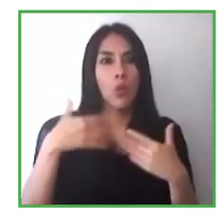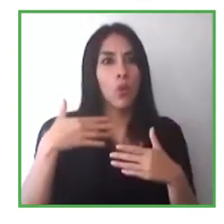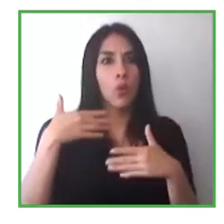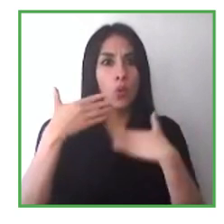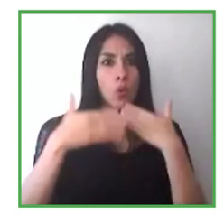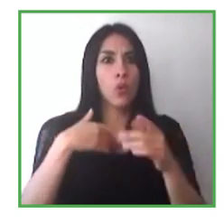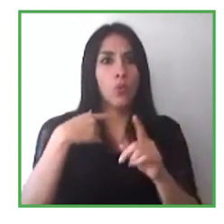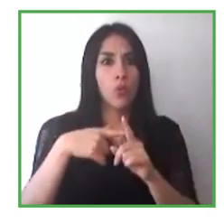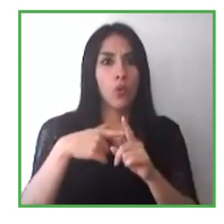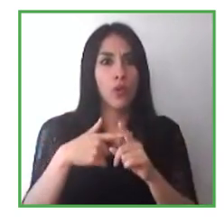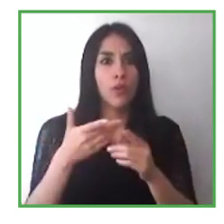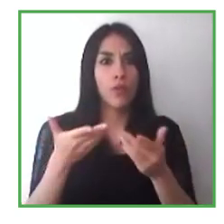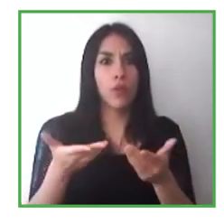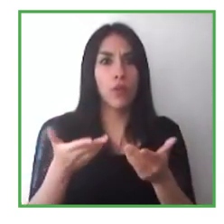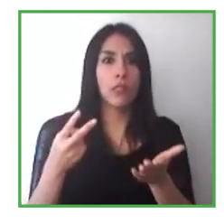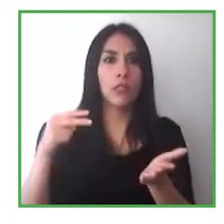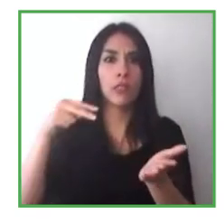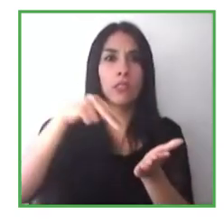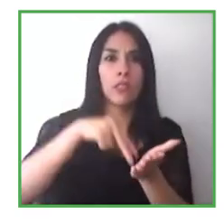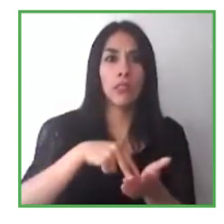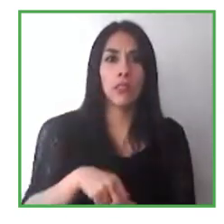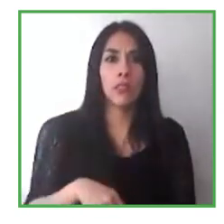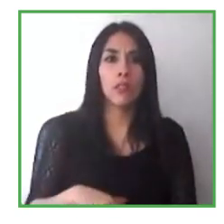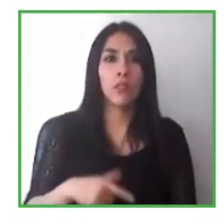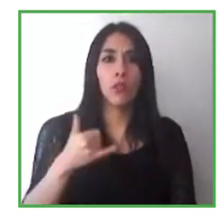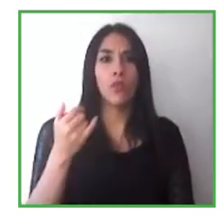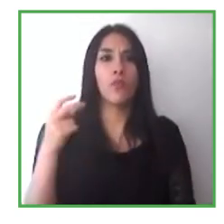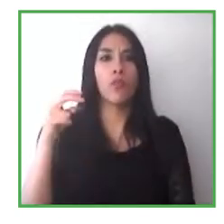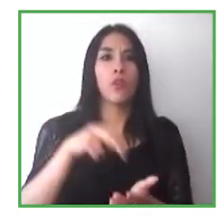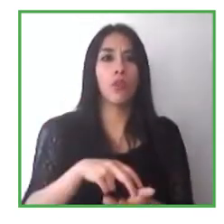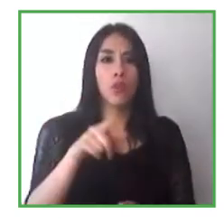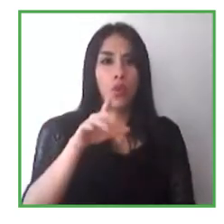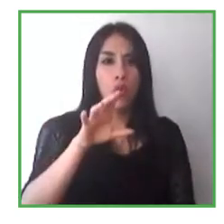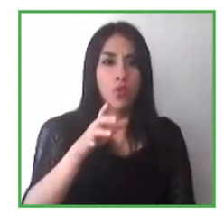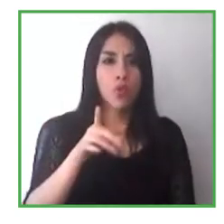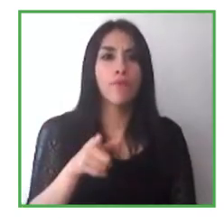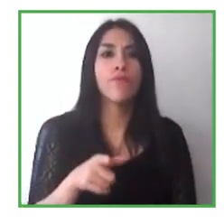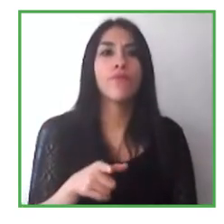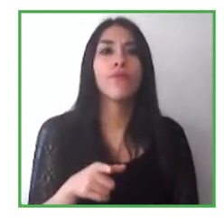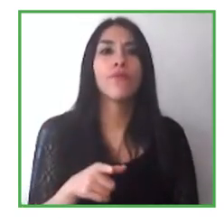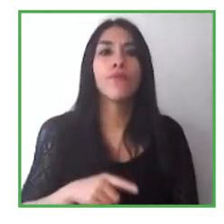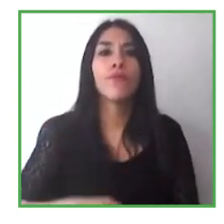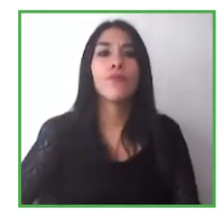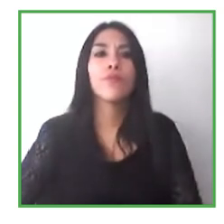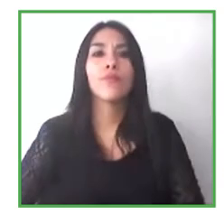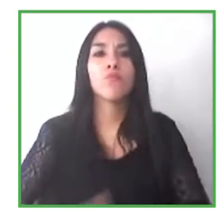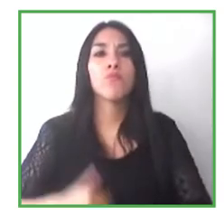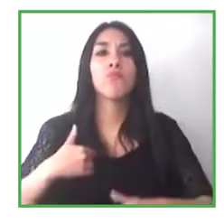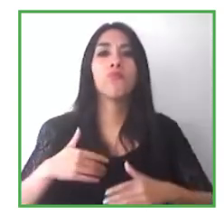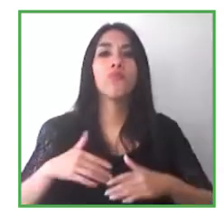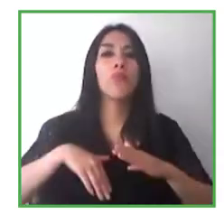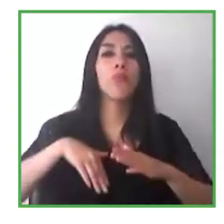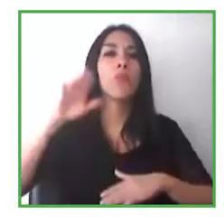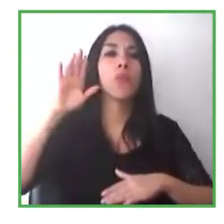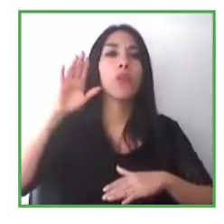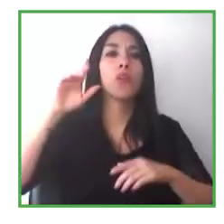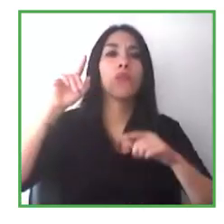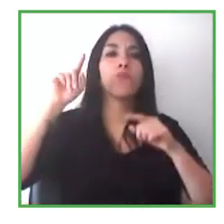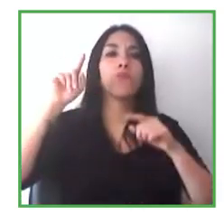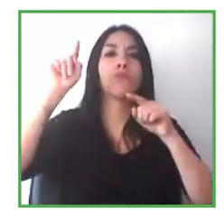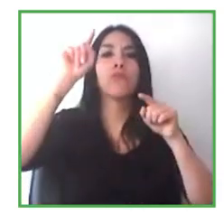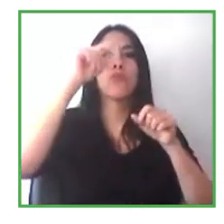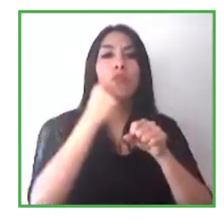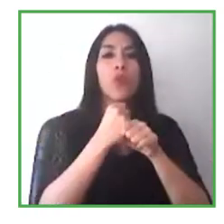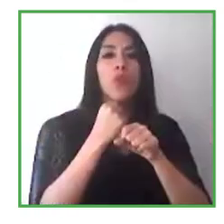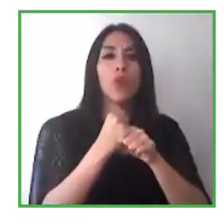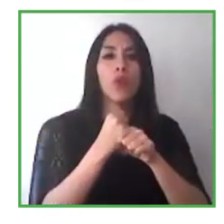to the workplace. And so we're doing just that. We really strive to have the most accessible campus on the planet, and